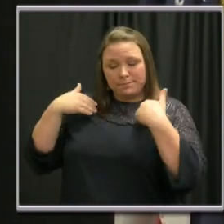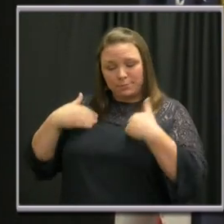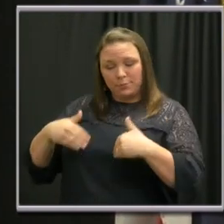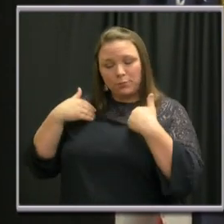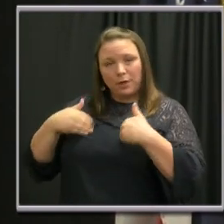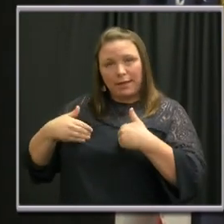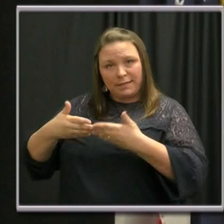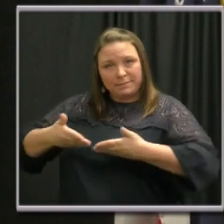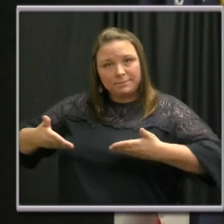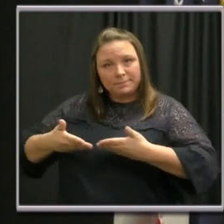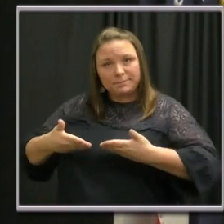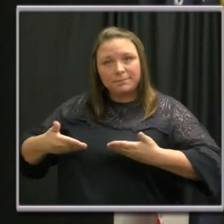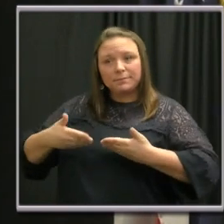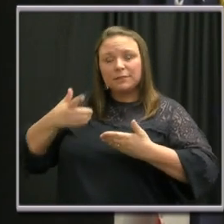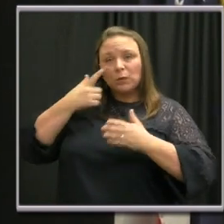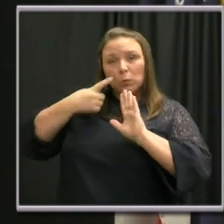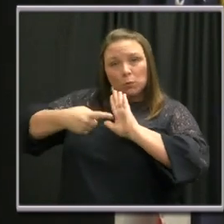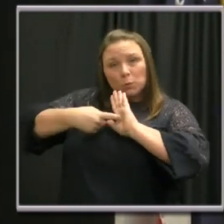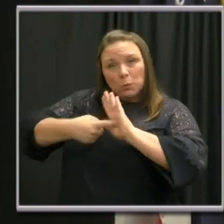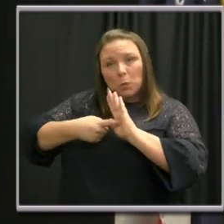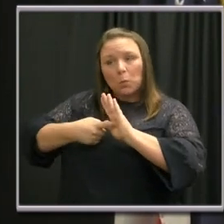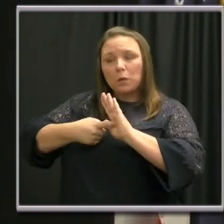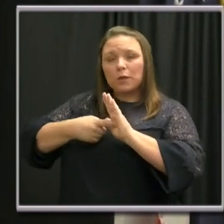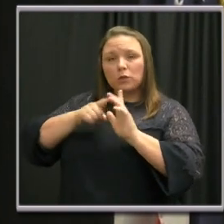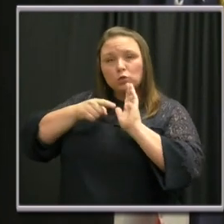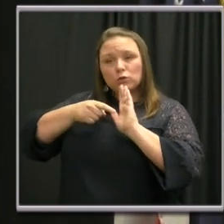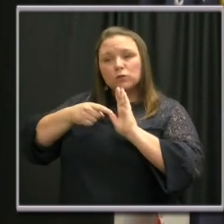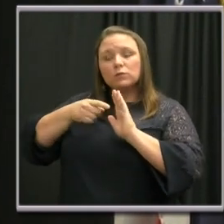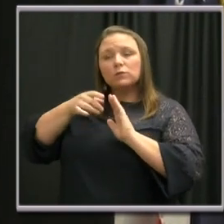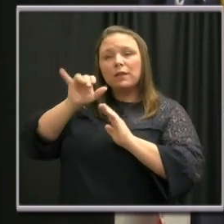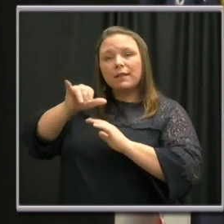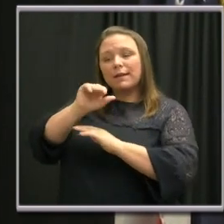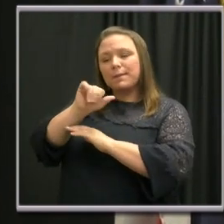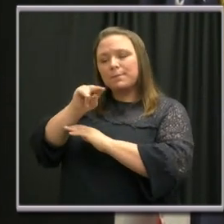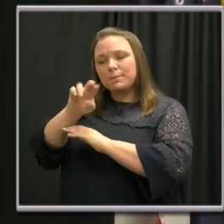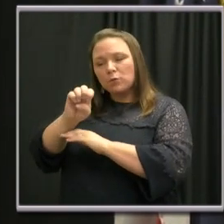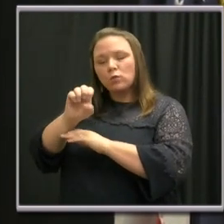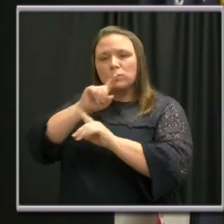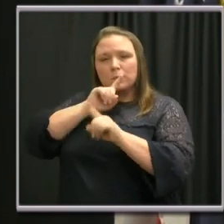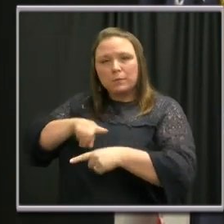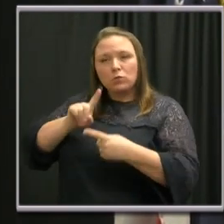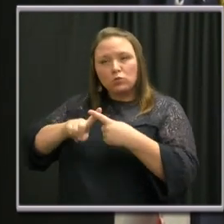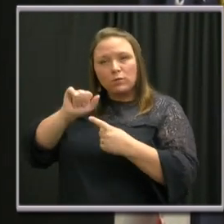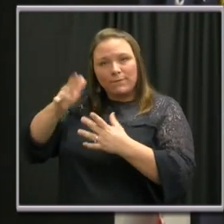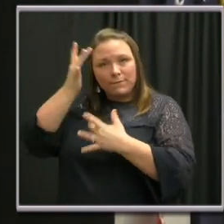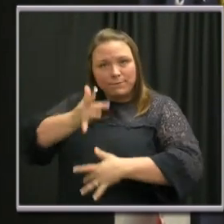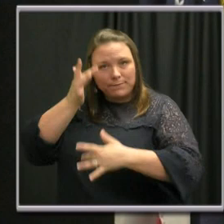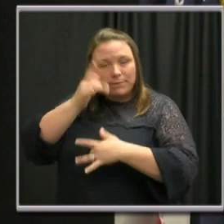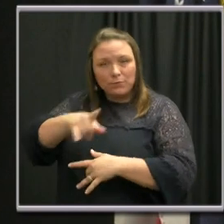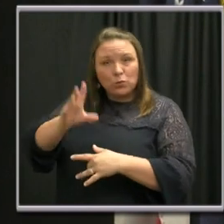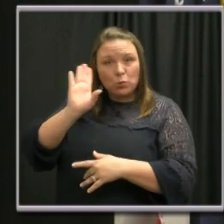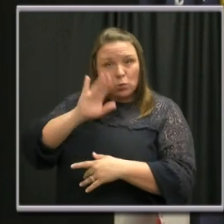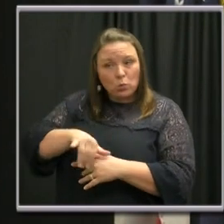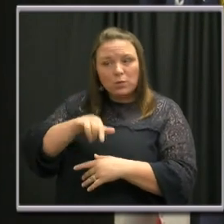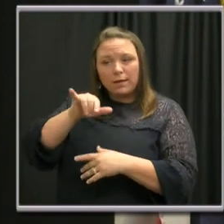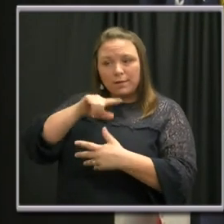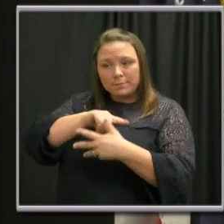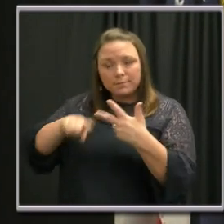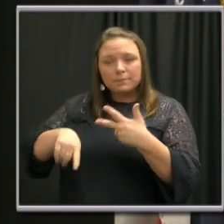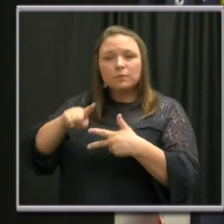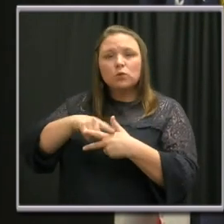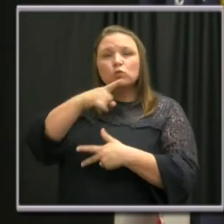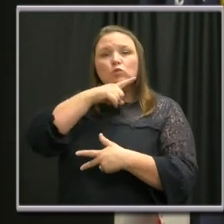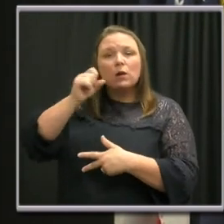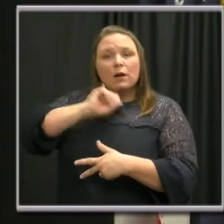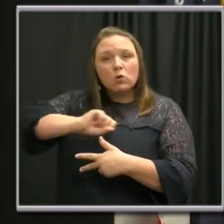and the symptoms we see reflect the immune response to the virus infection. Those symptoms, as you heard, are dry